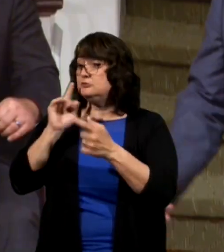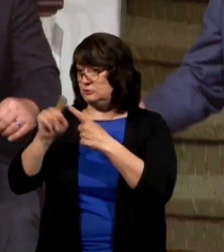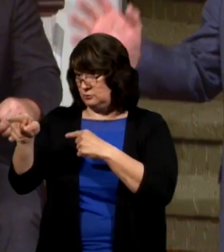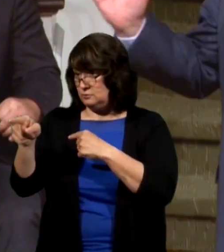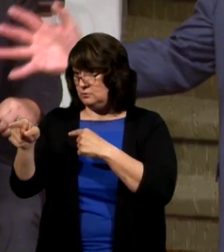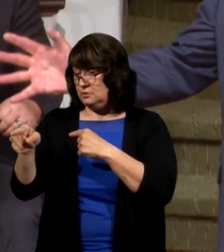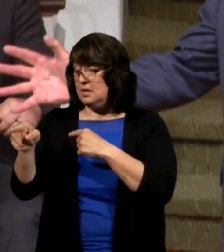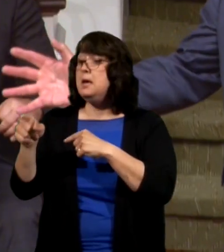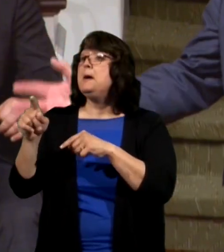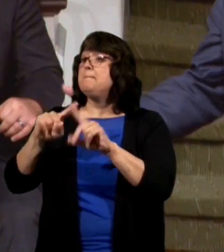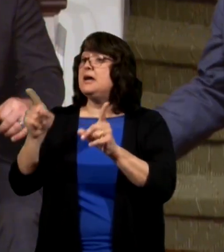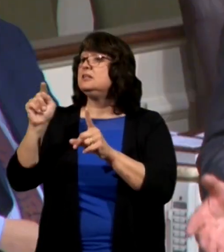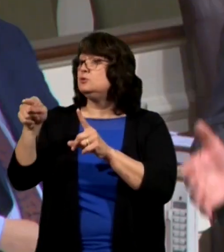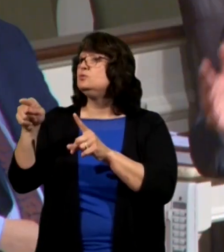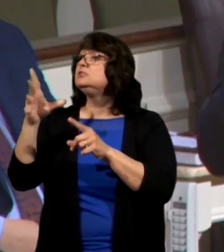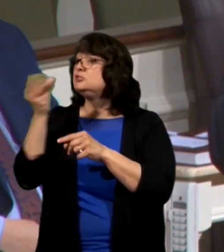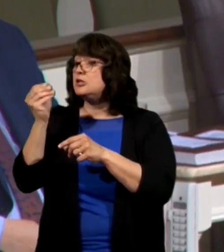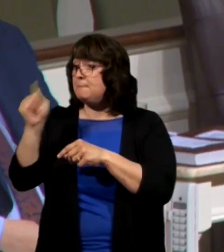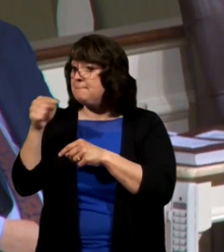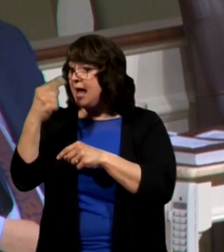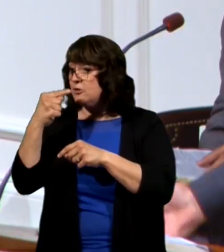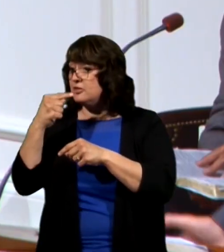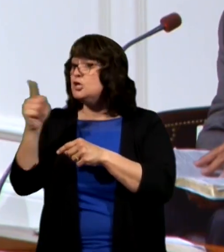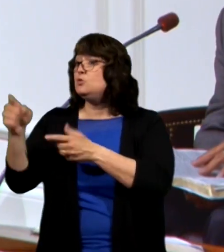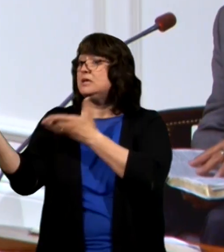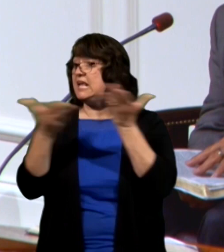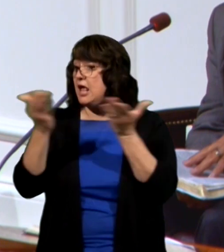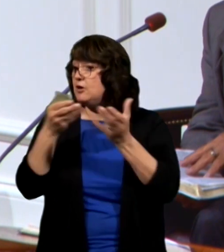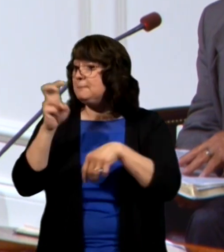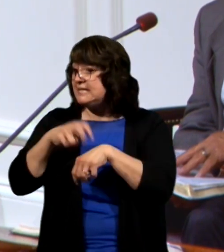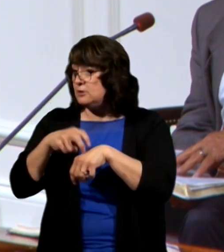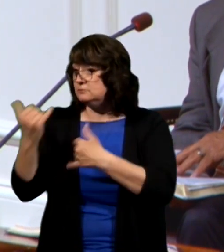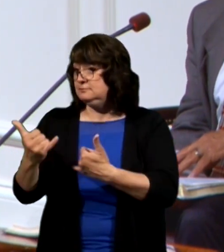but until then shut your mouth and carry potatoes